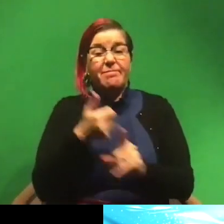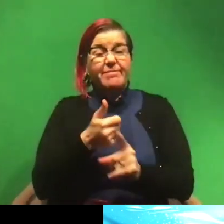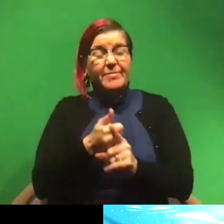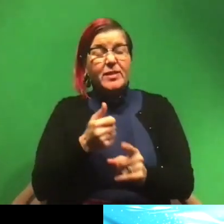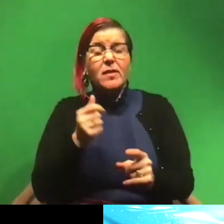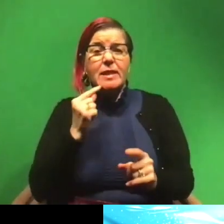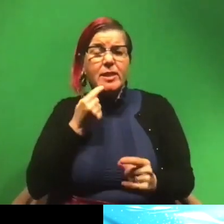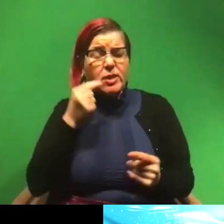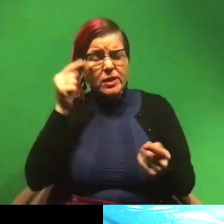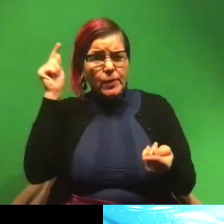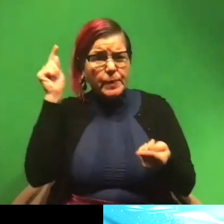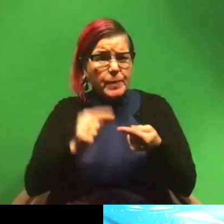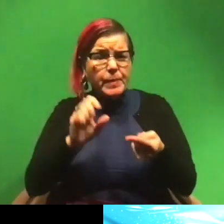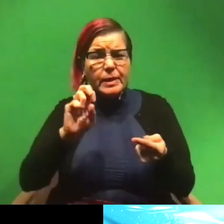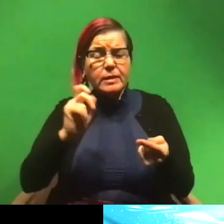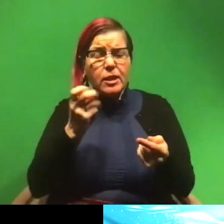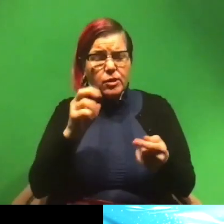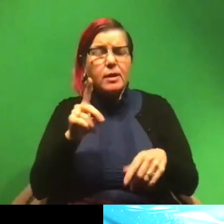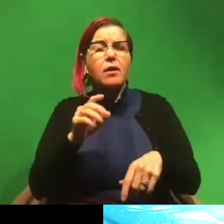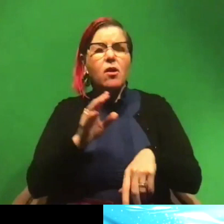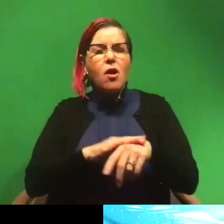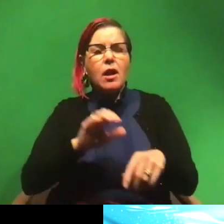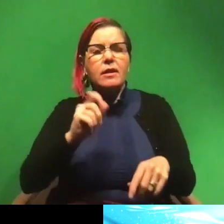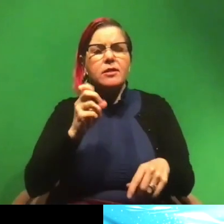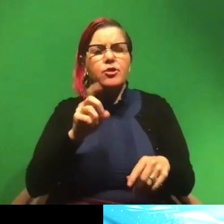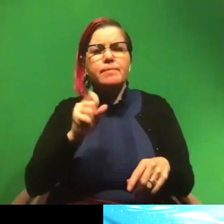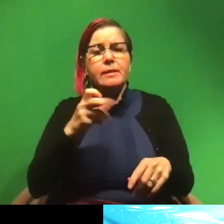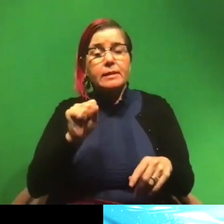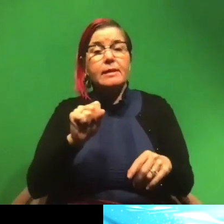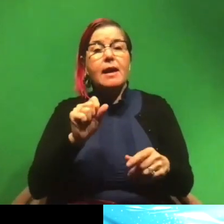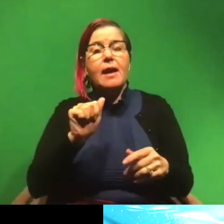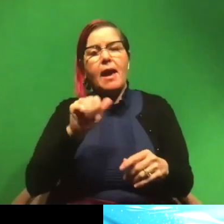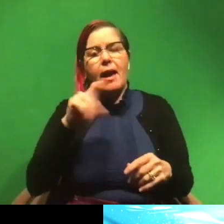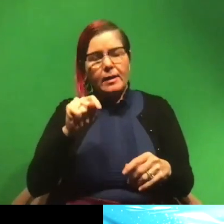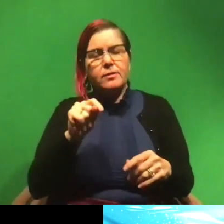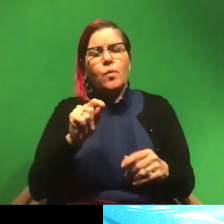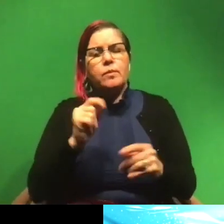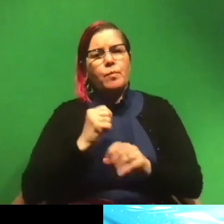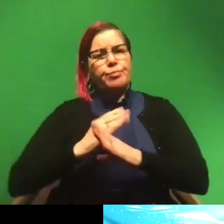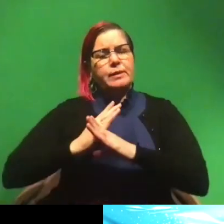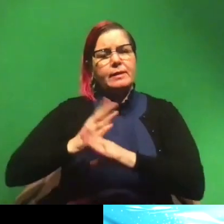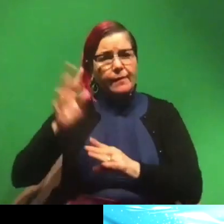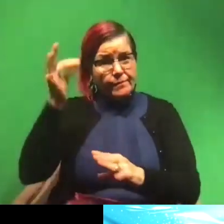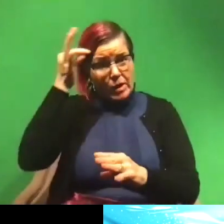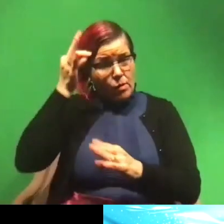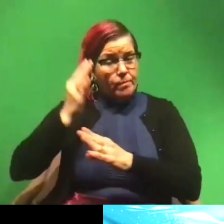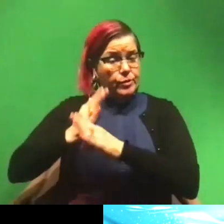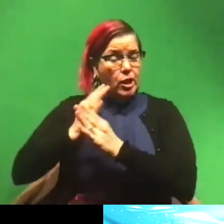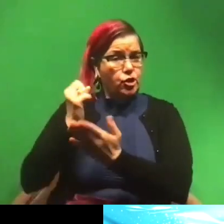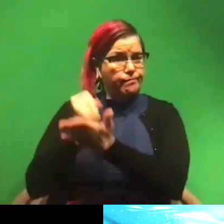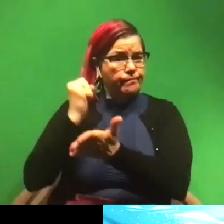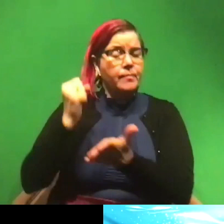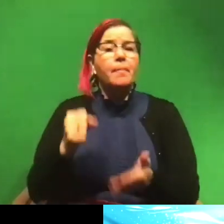It's listed on the Endangered Species Act in the United States. So it's protected federally. And part of that